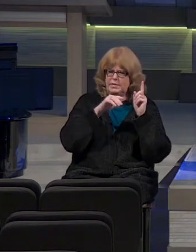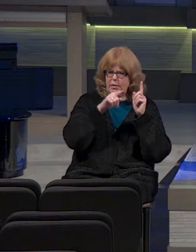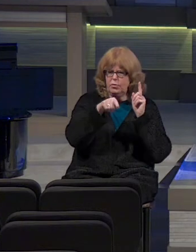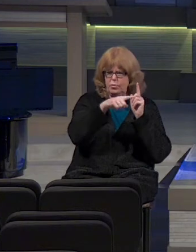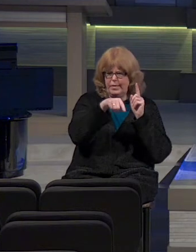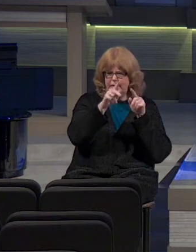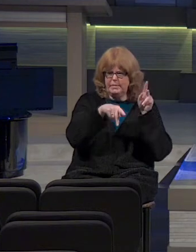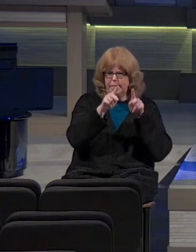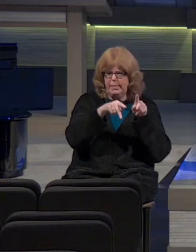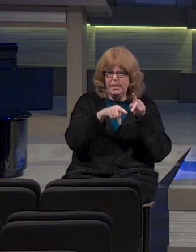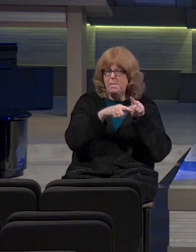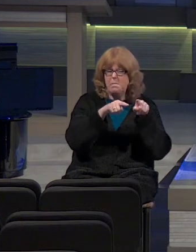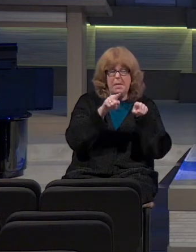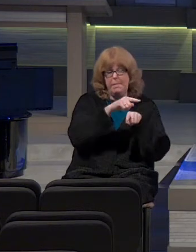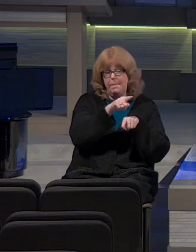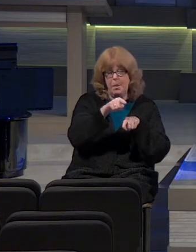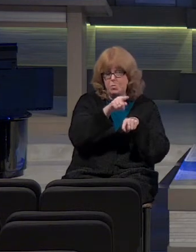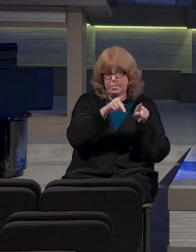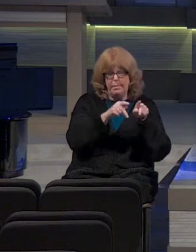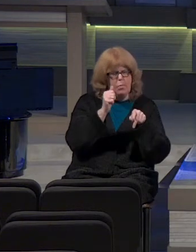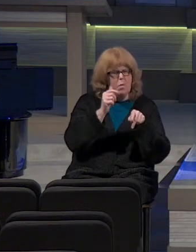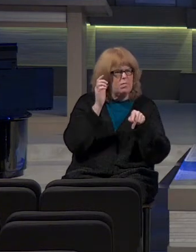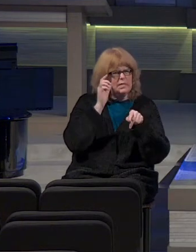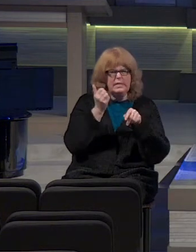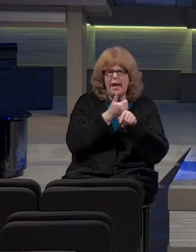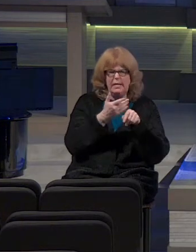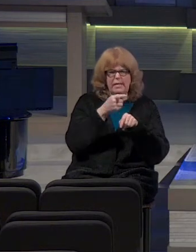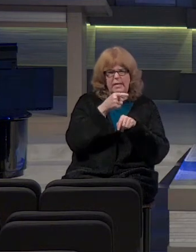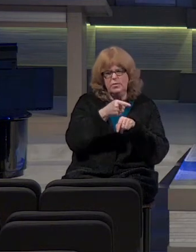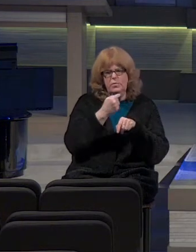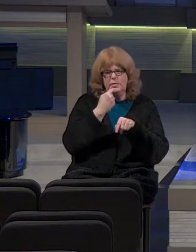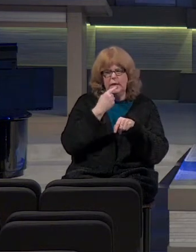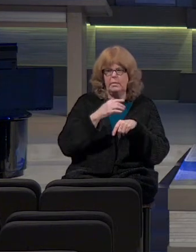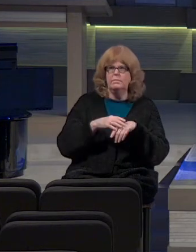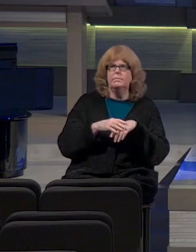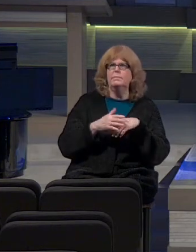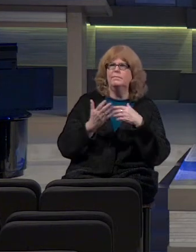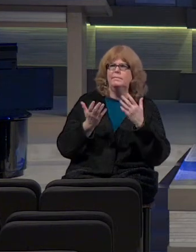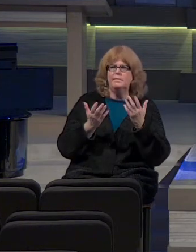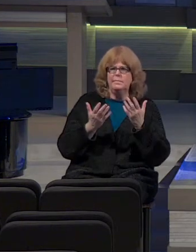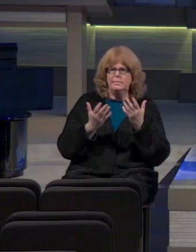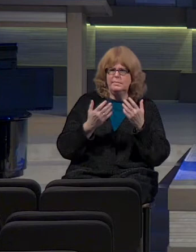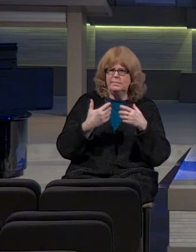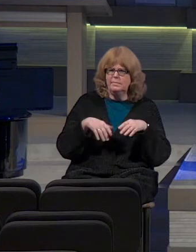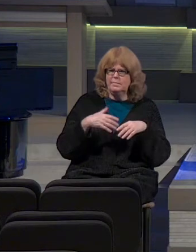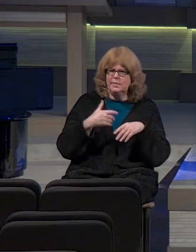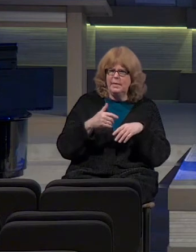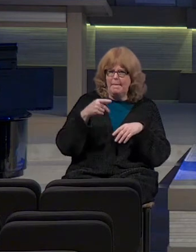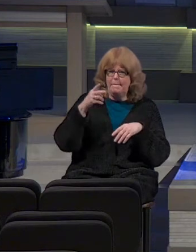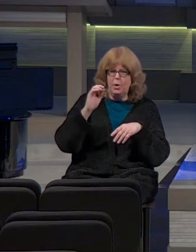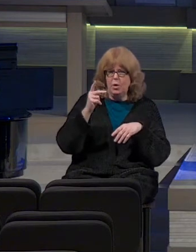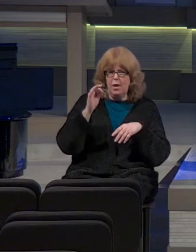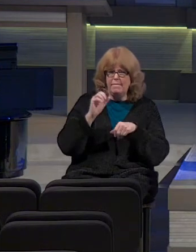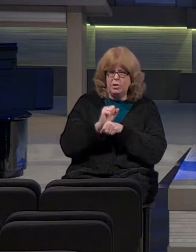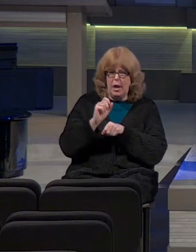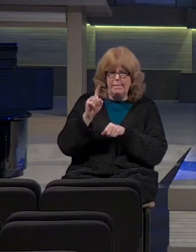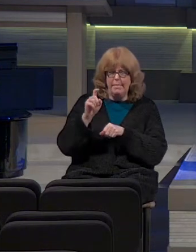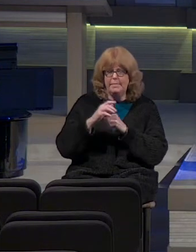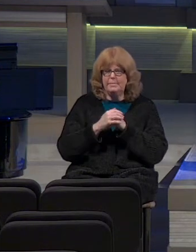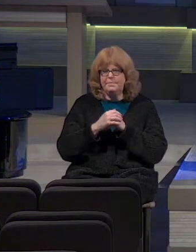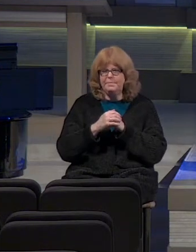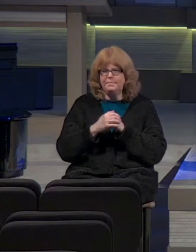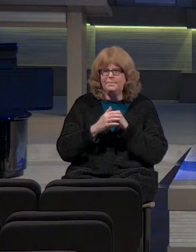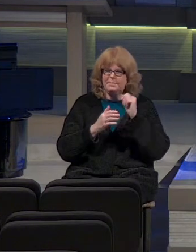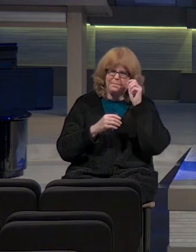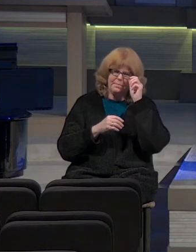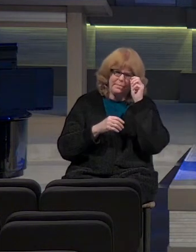this people, and they aren't going to listen to anything you say. Man, that's a job perk, right? How much do